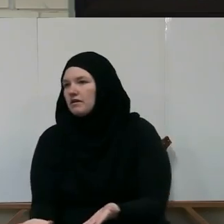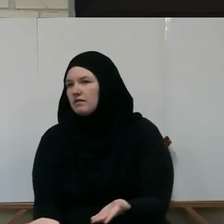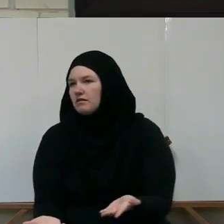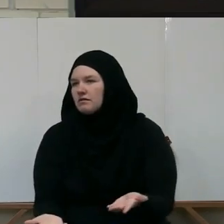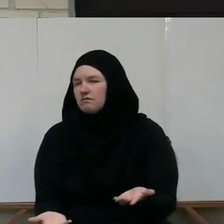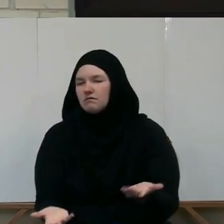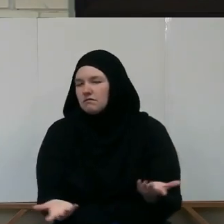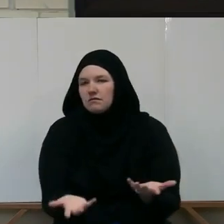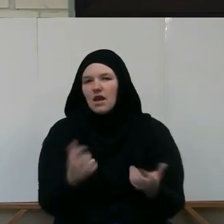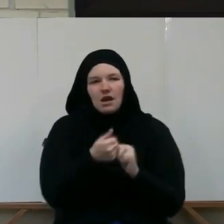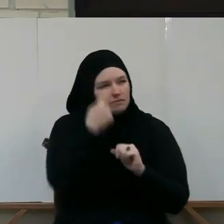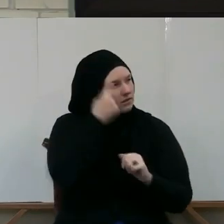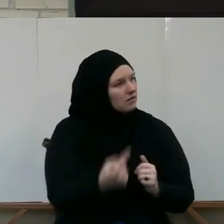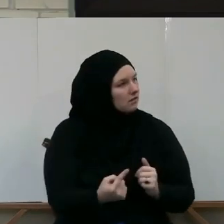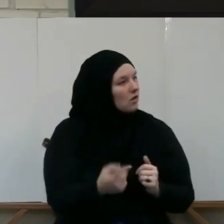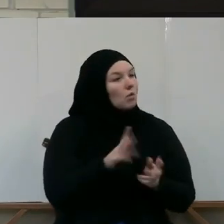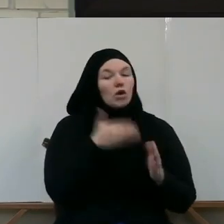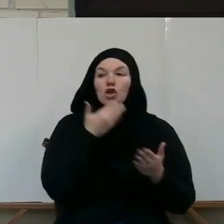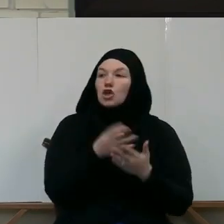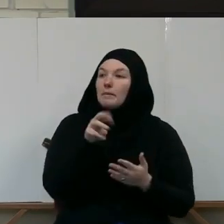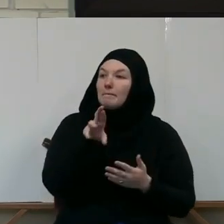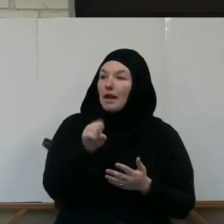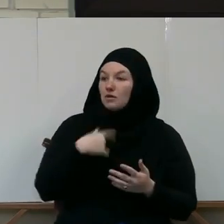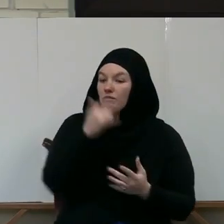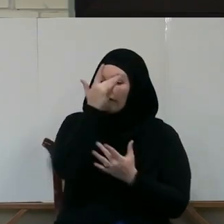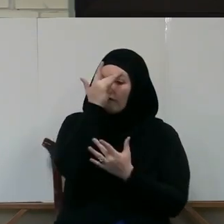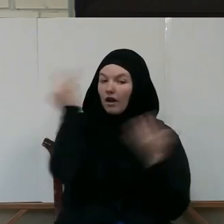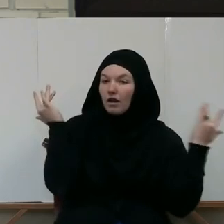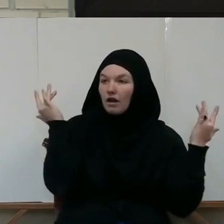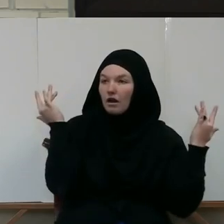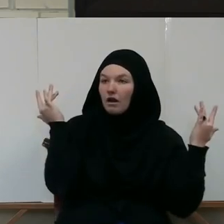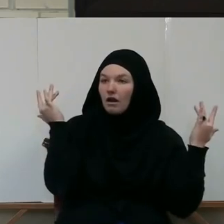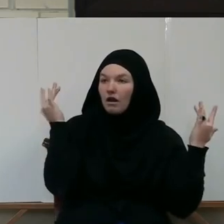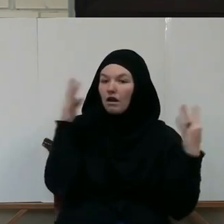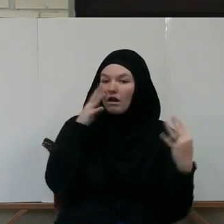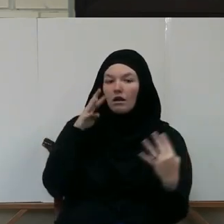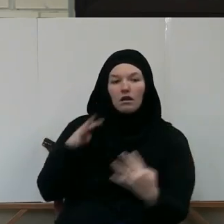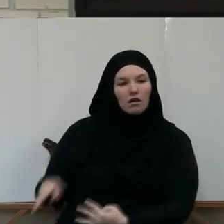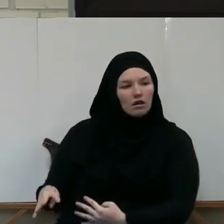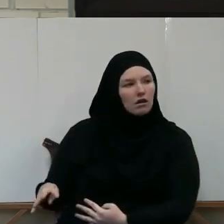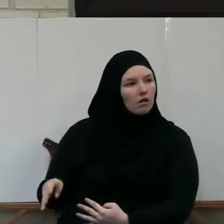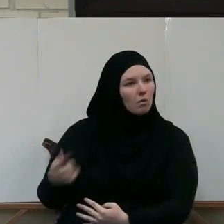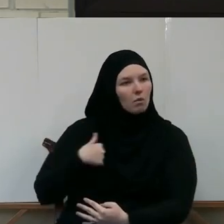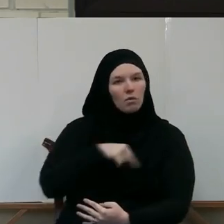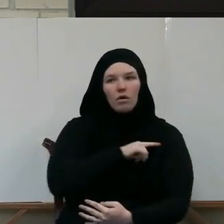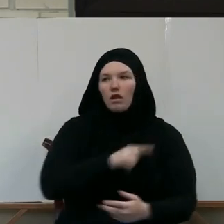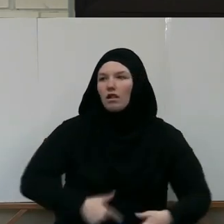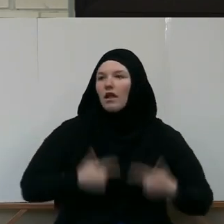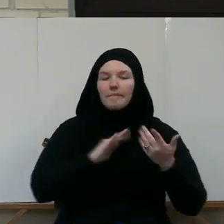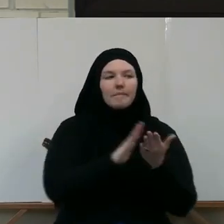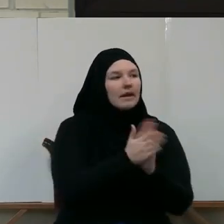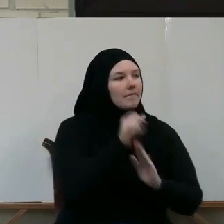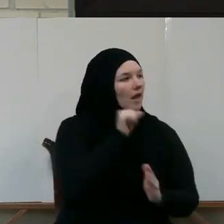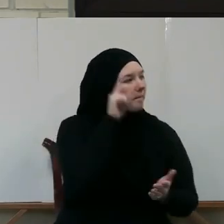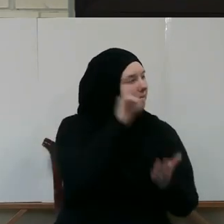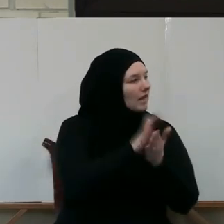When our good manners are left behind, it can lead us to complete kufr. Because there are